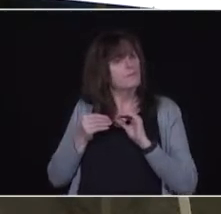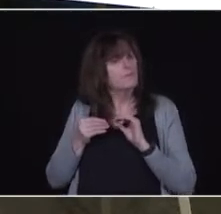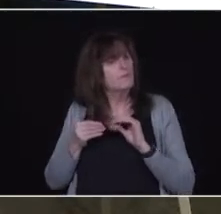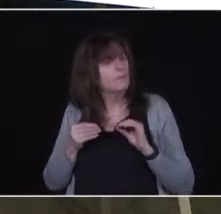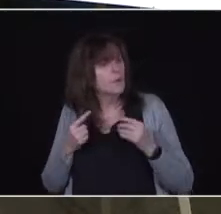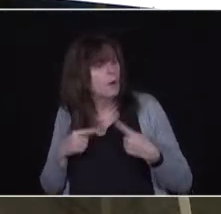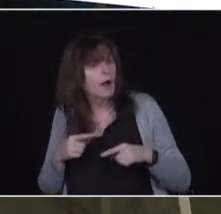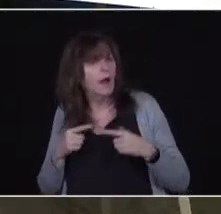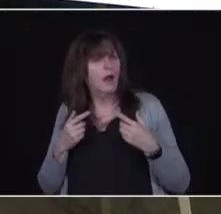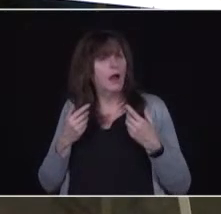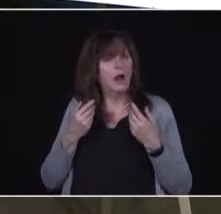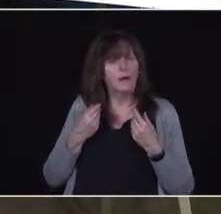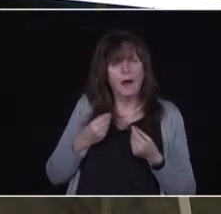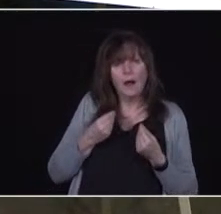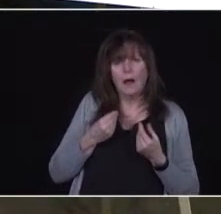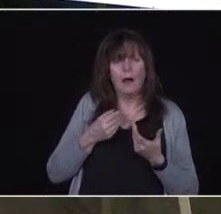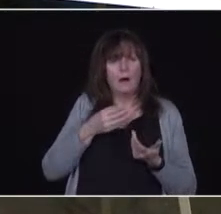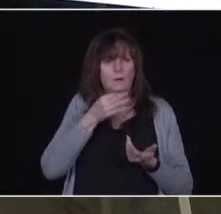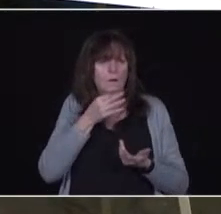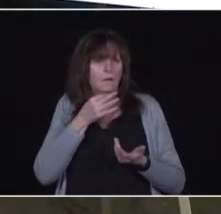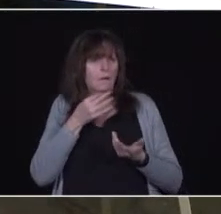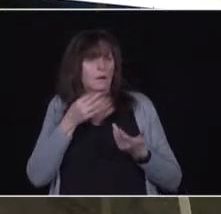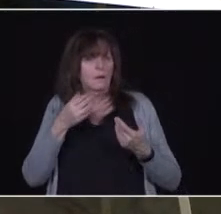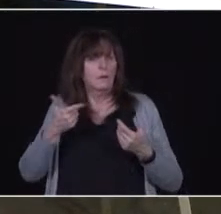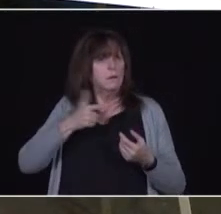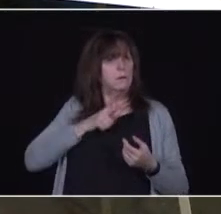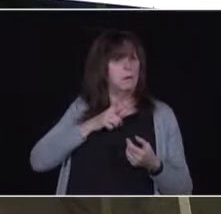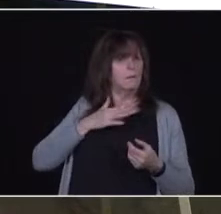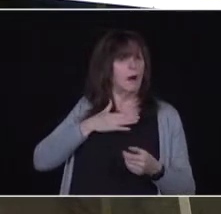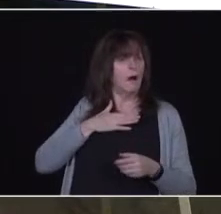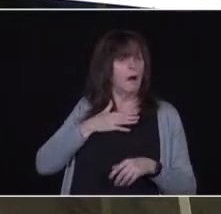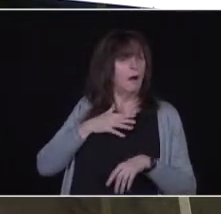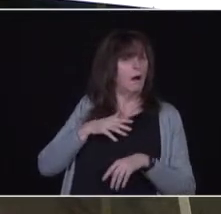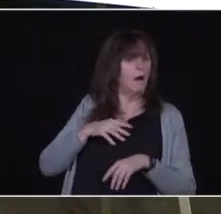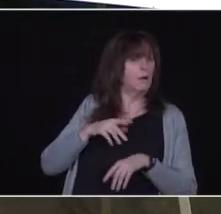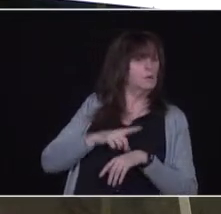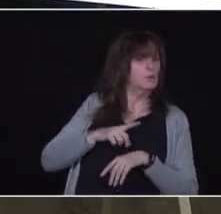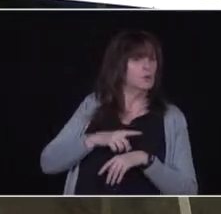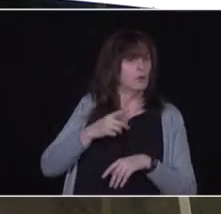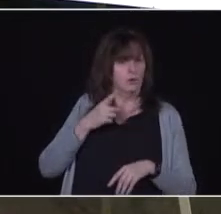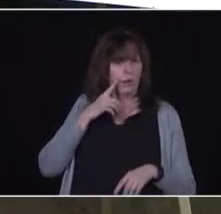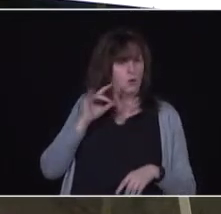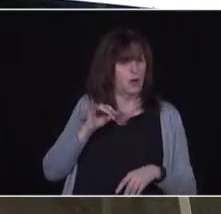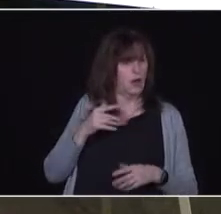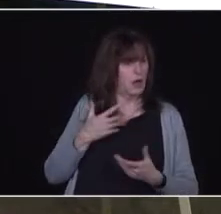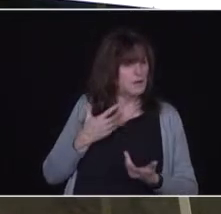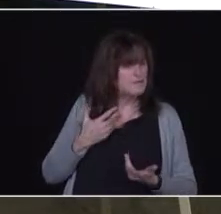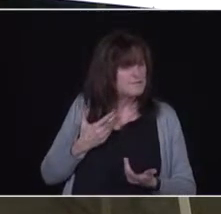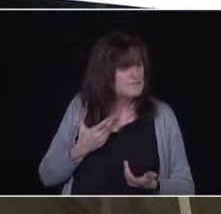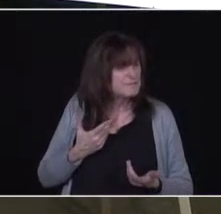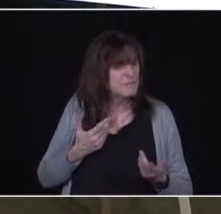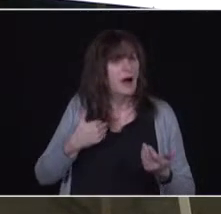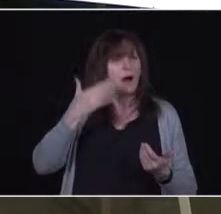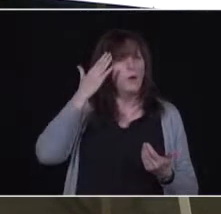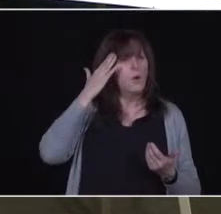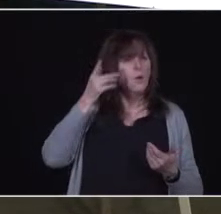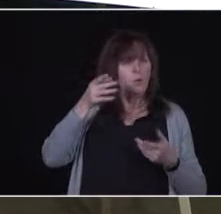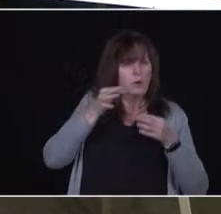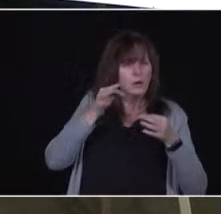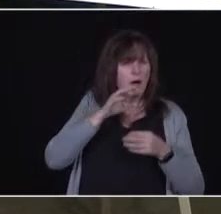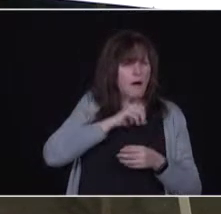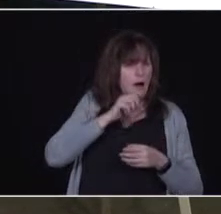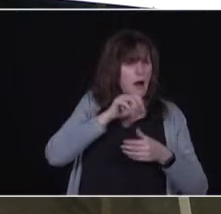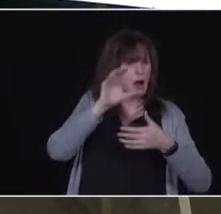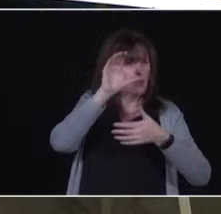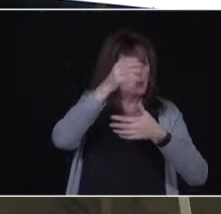So I don't really see this as fitting that bill. I know you've asked a bit about this before, but why can't you be more